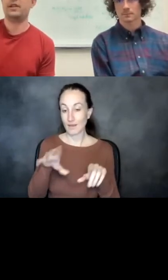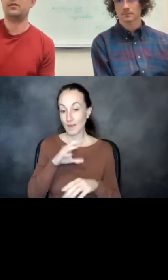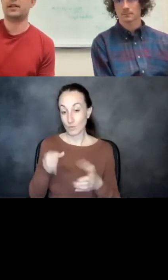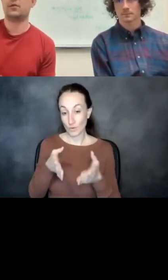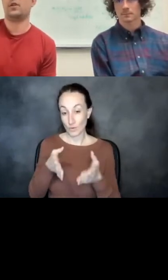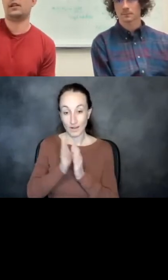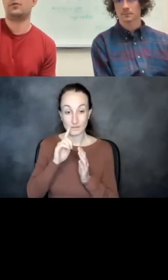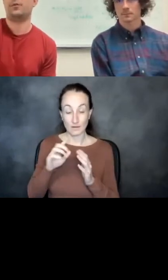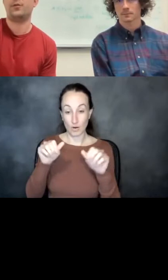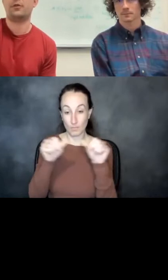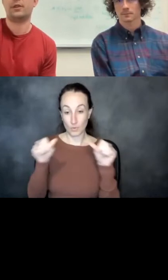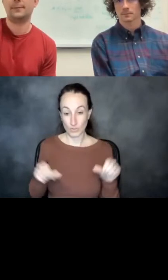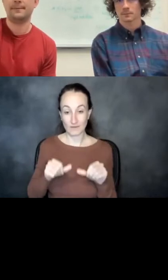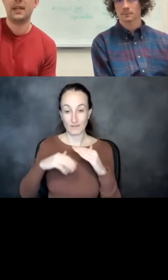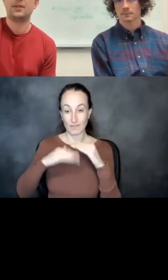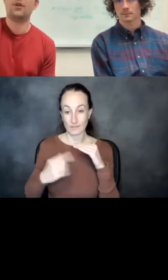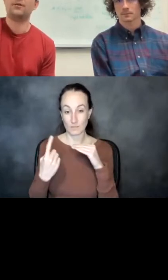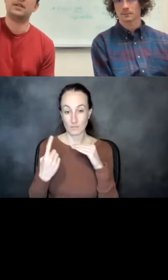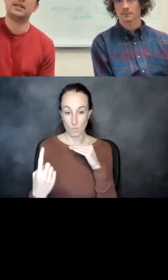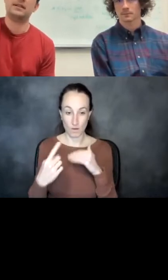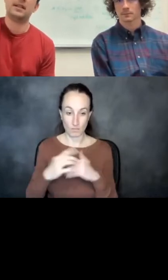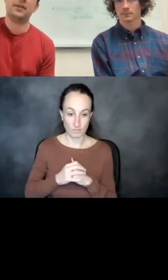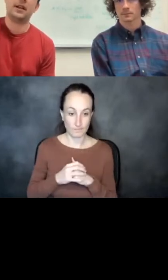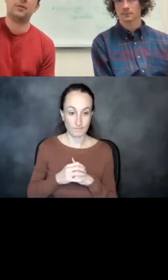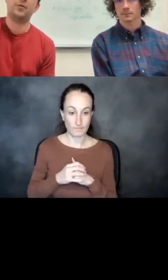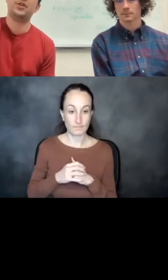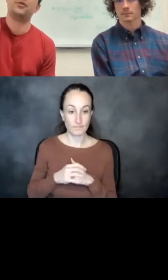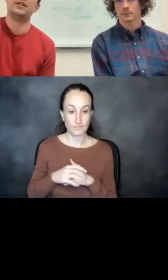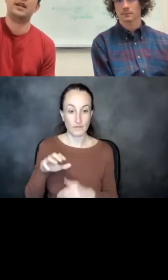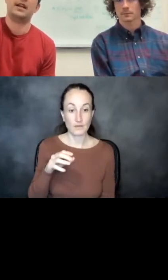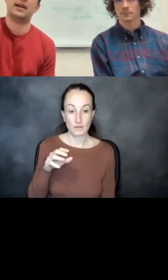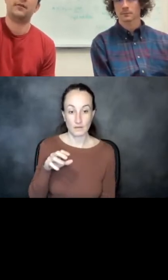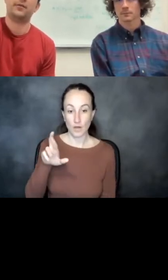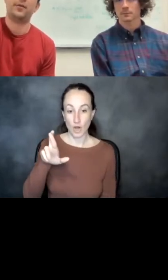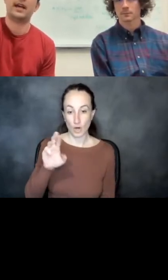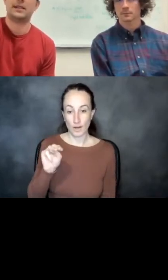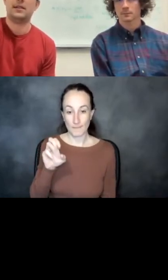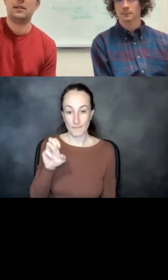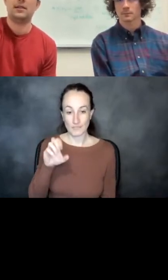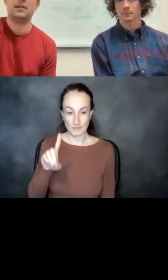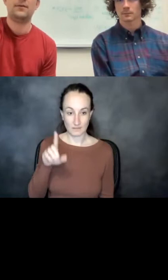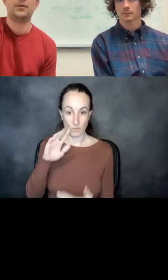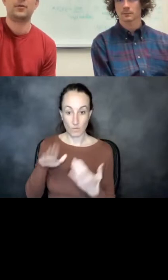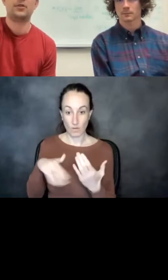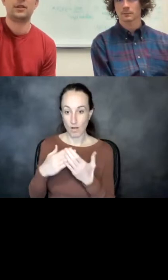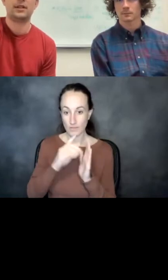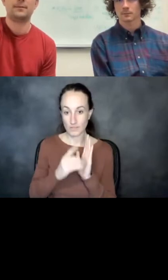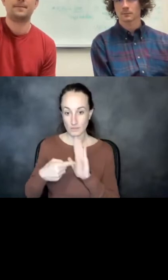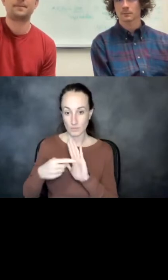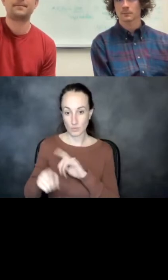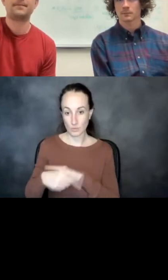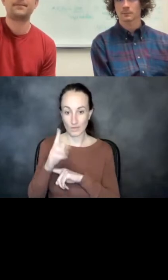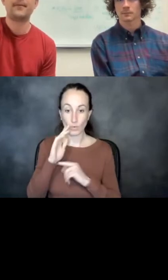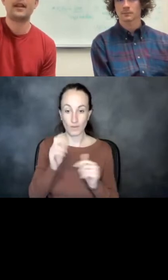MISD be less than one extra generally. So all of the designs David and I will be showing today have passed these filtering metrics.